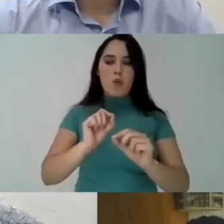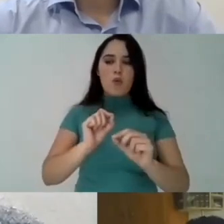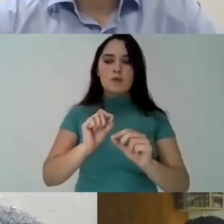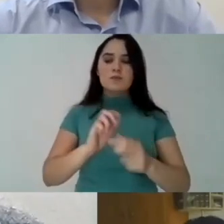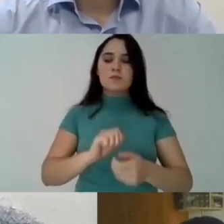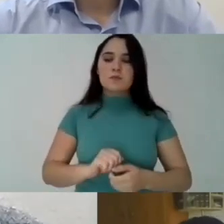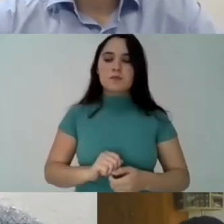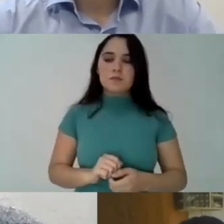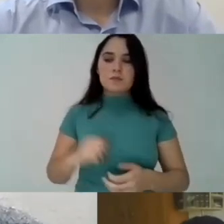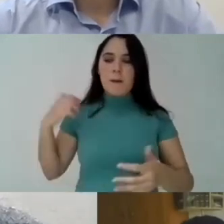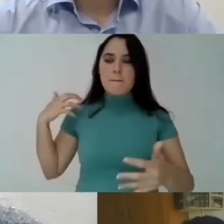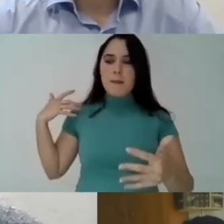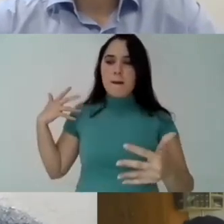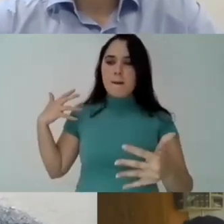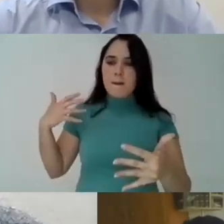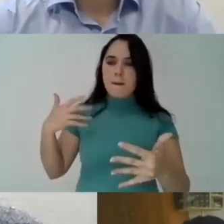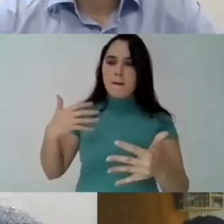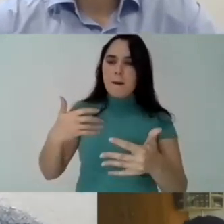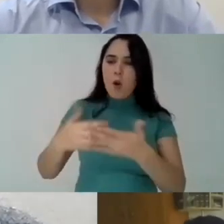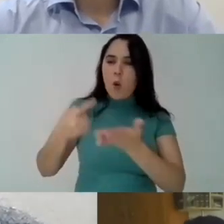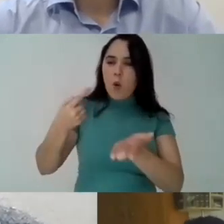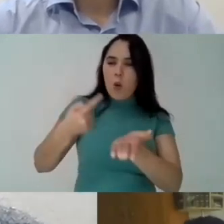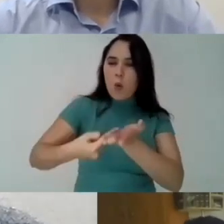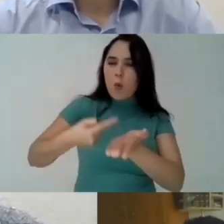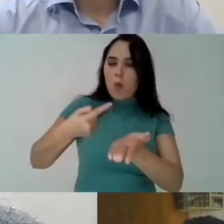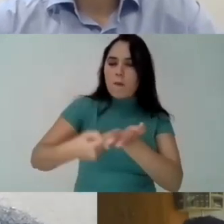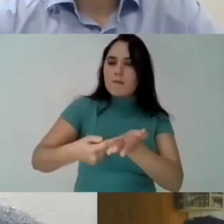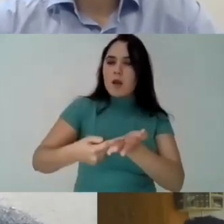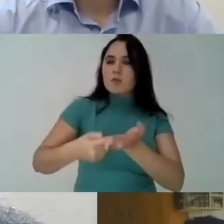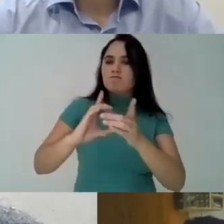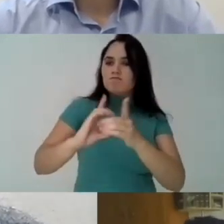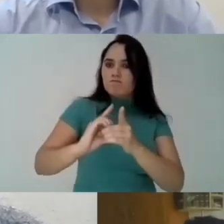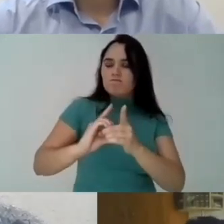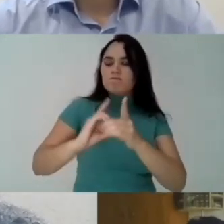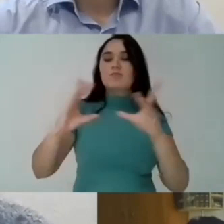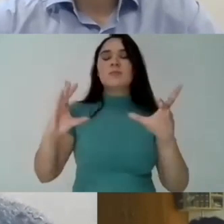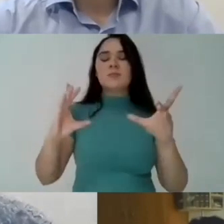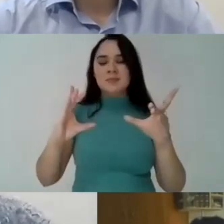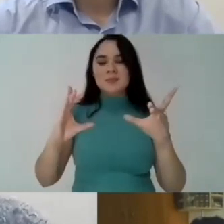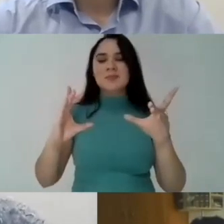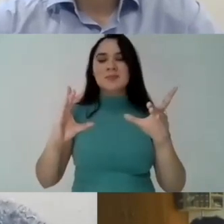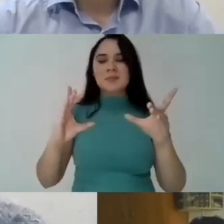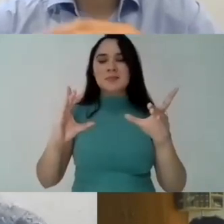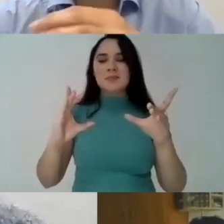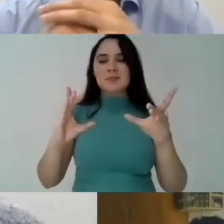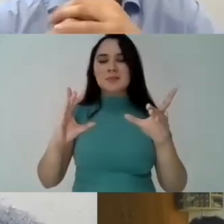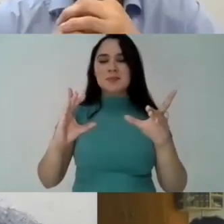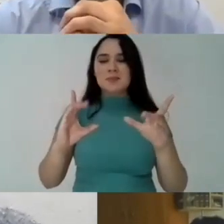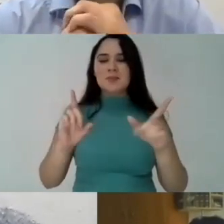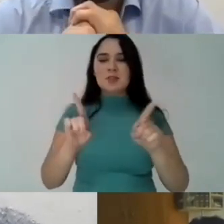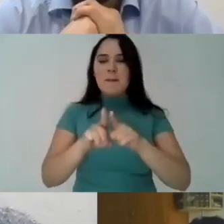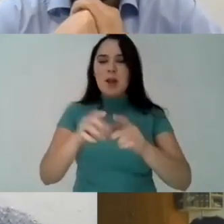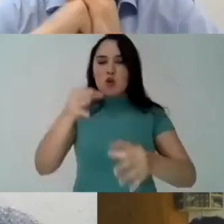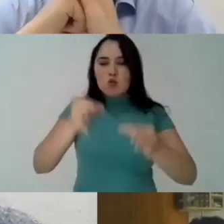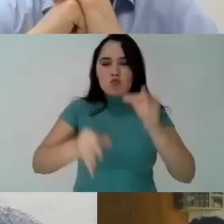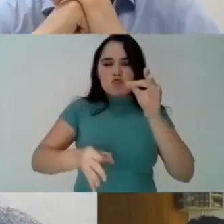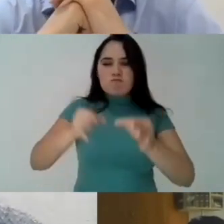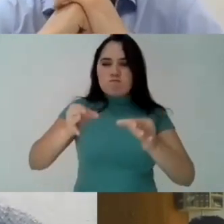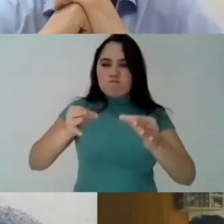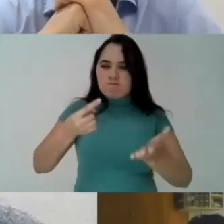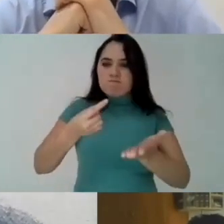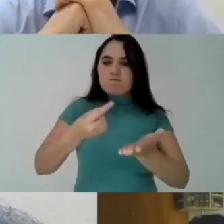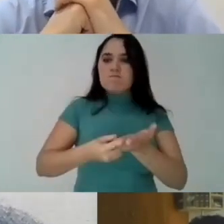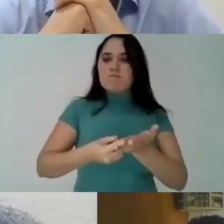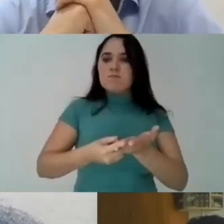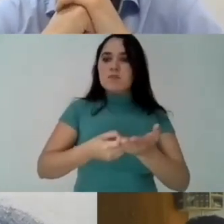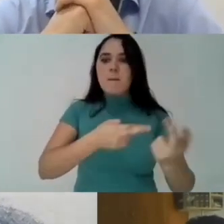been highlighted as relevant relevant they were involved and had this commitment with democracy